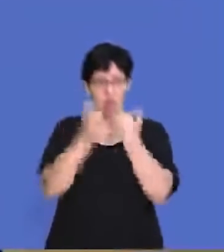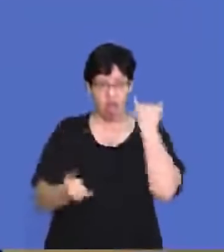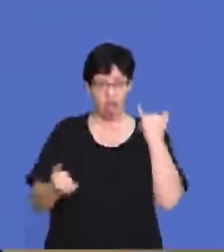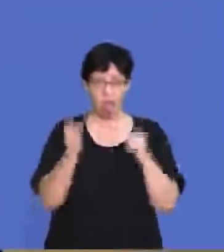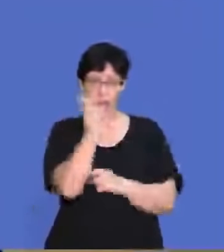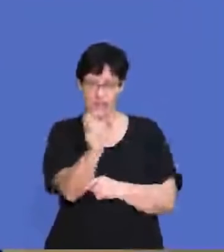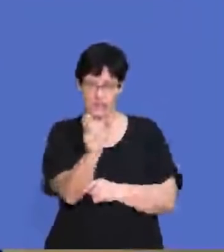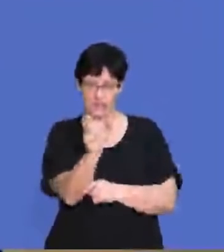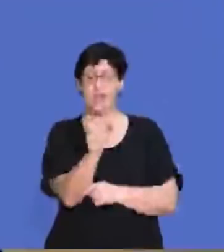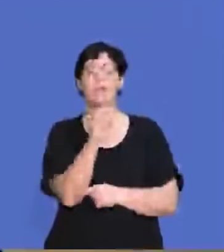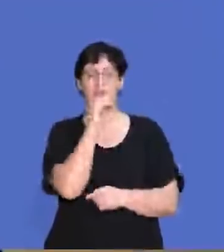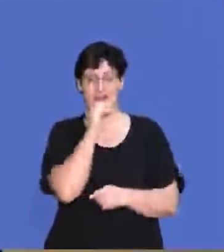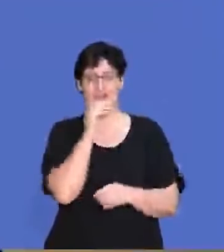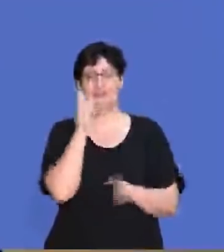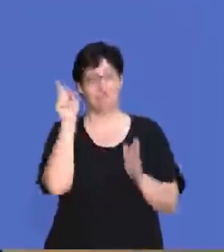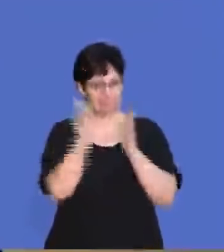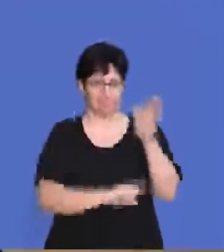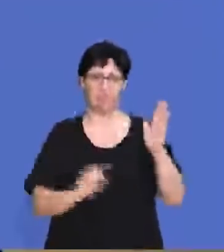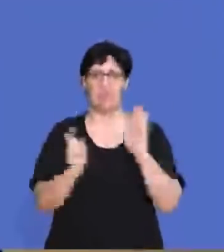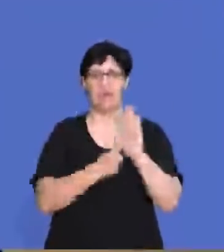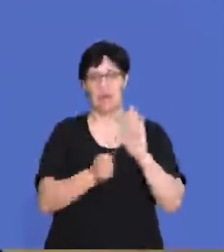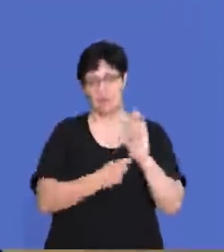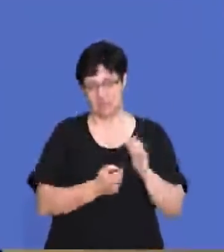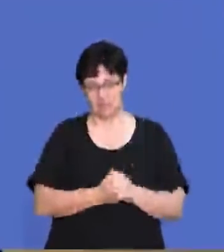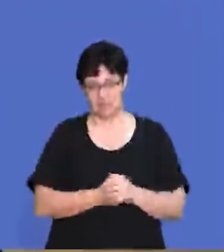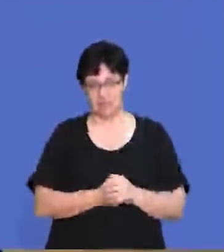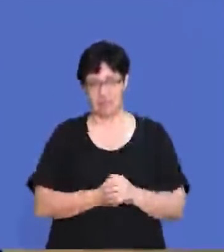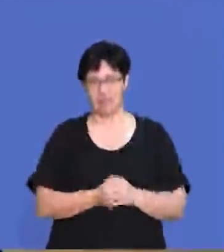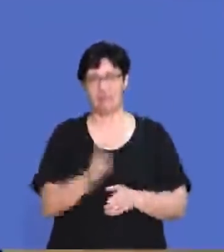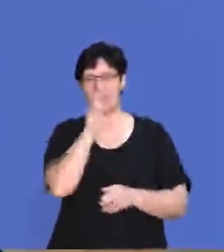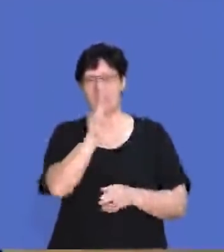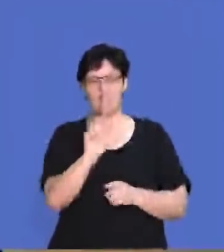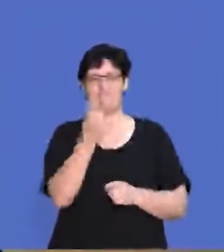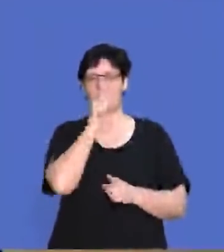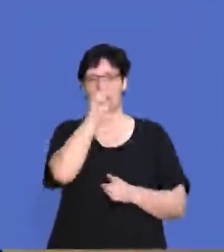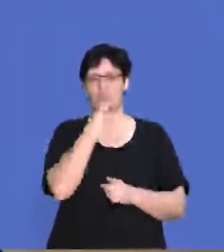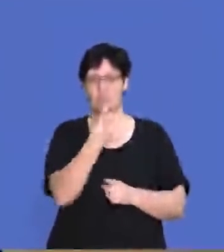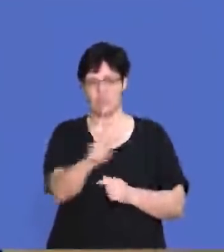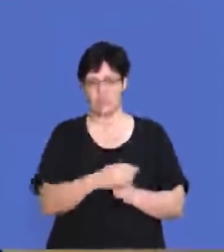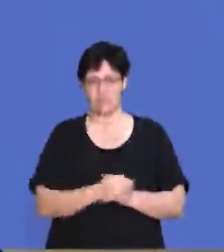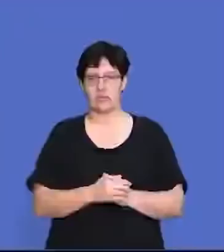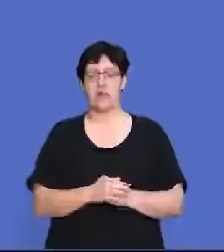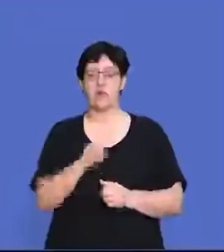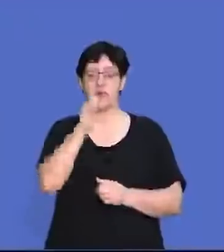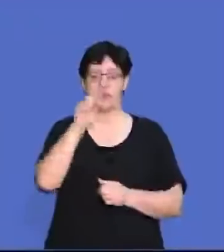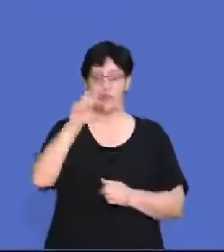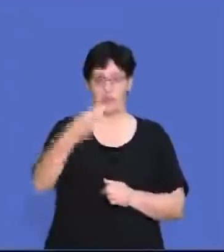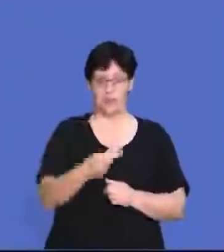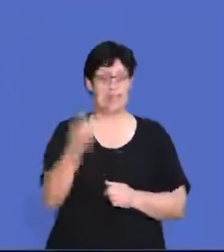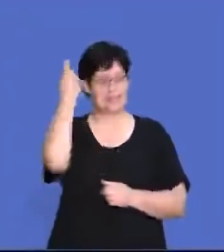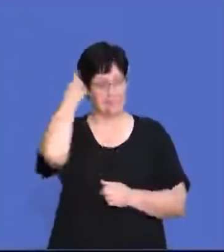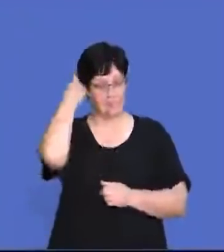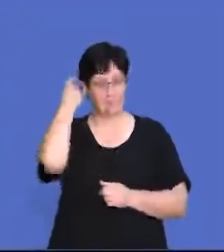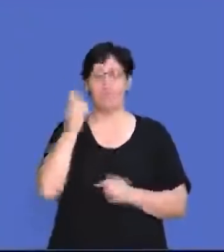the correct terminology, you're going to be losing out on some easy marks. So let's see what the first question is saying. So it says, Ruth,